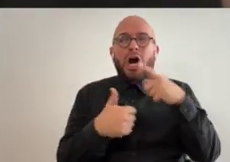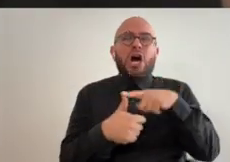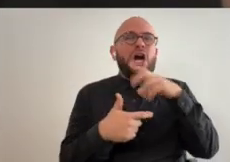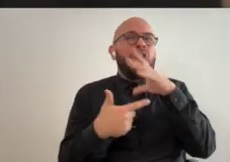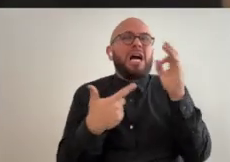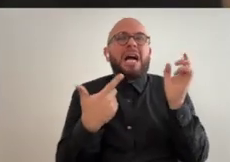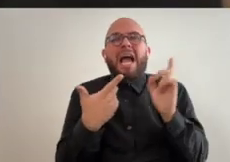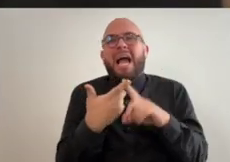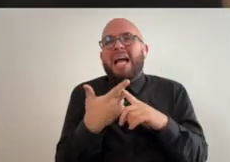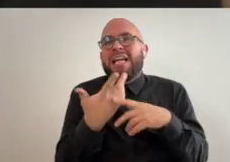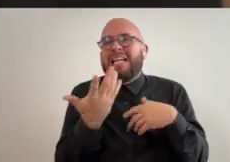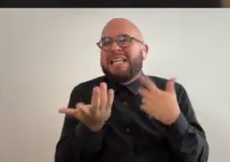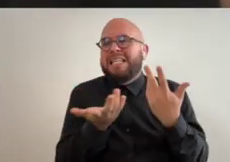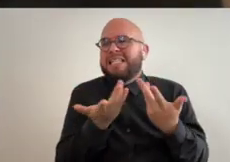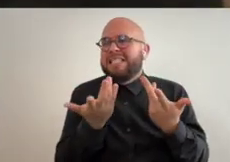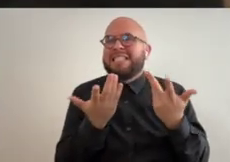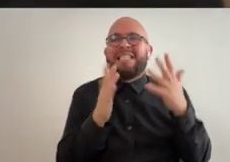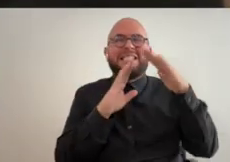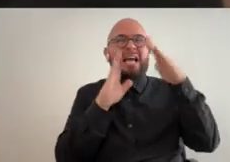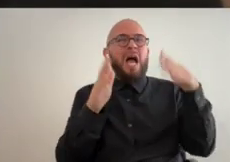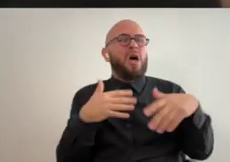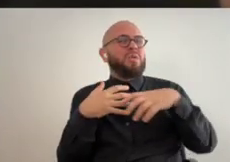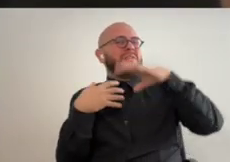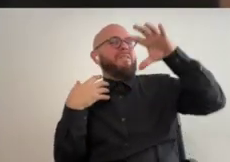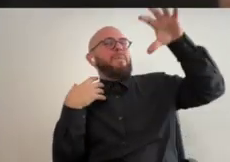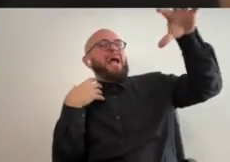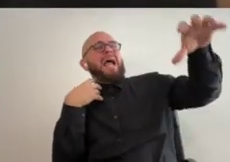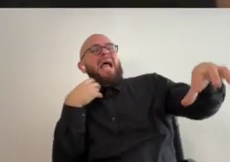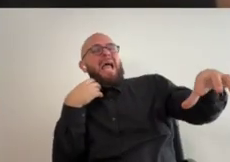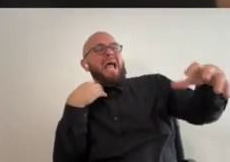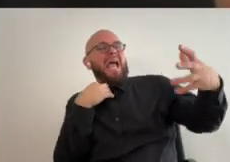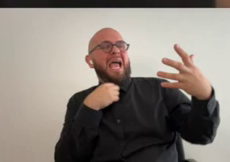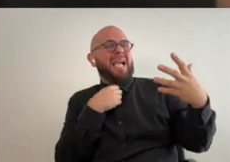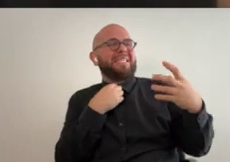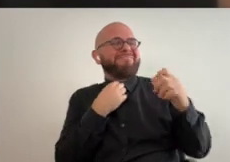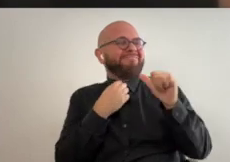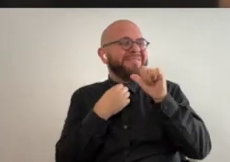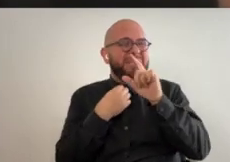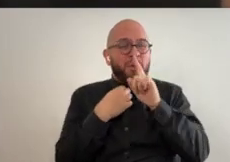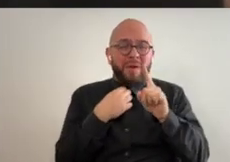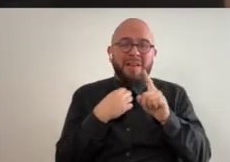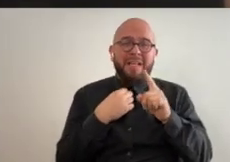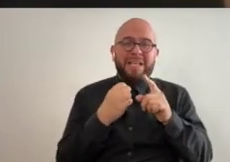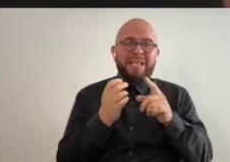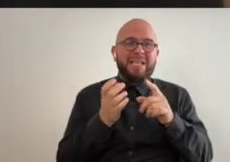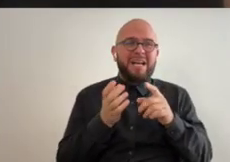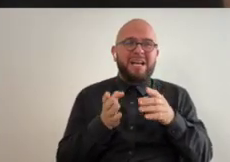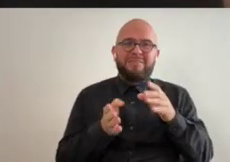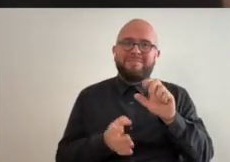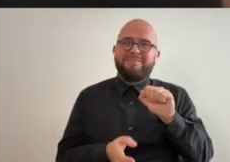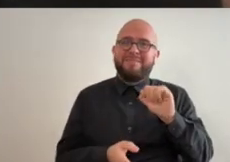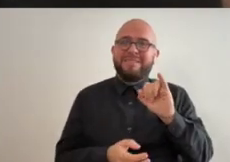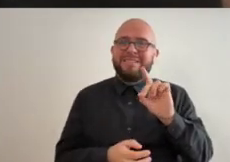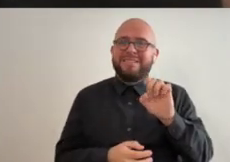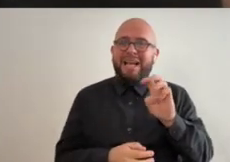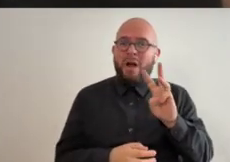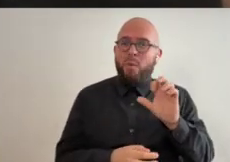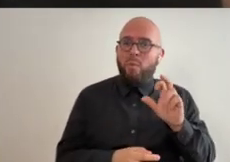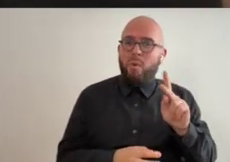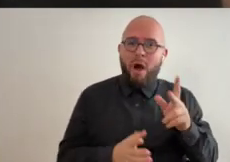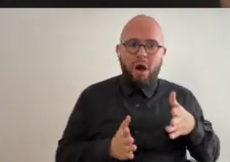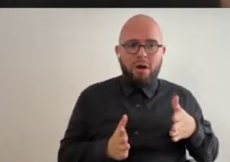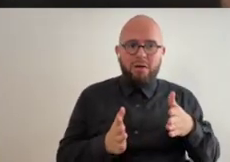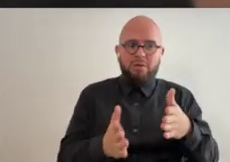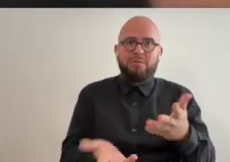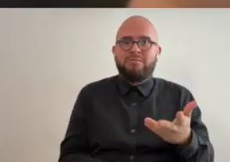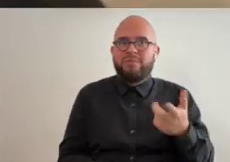was like if the house was far back and there wasn't really like a sidewalk up there so they